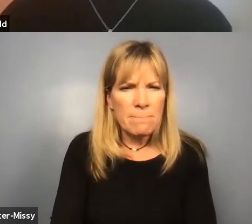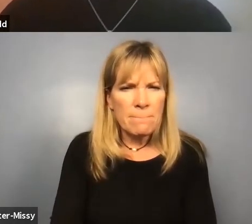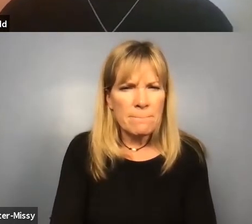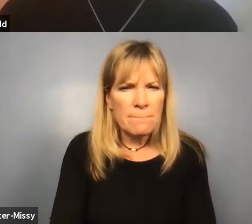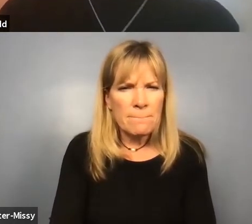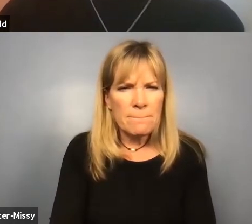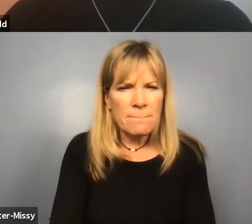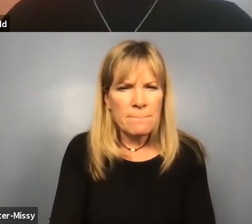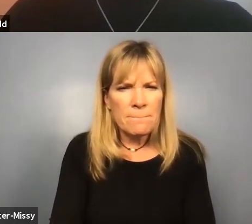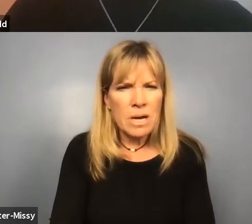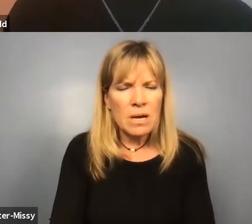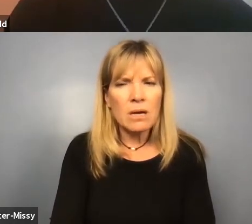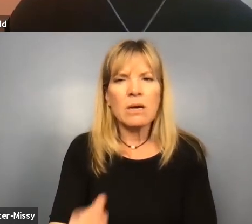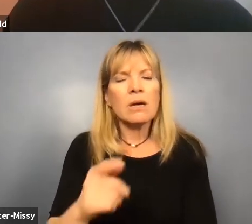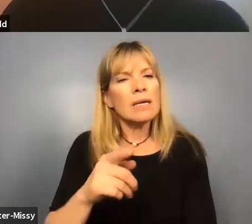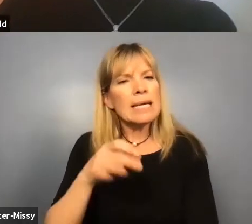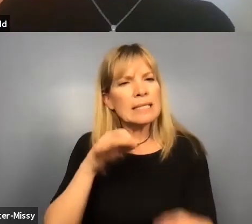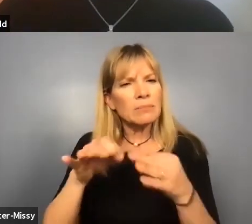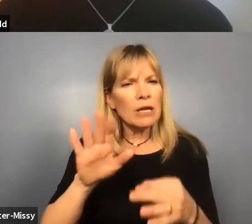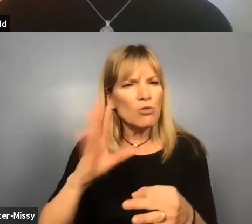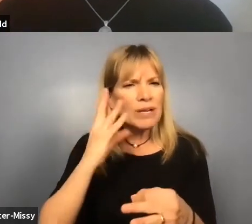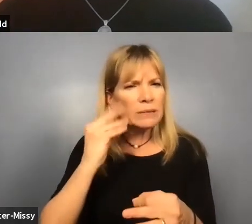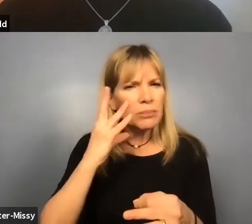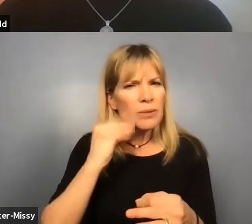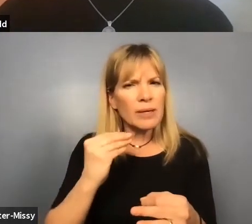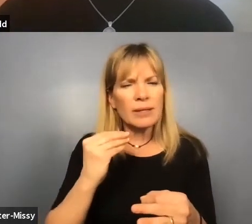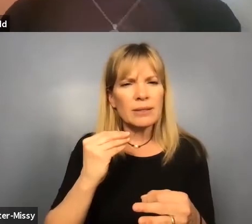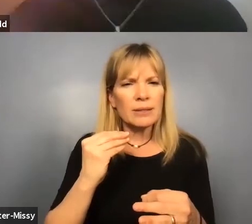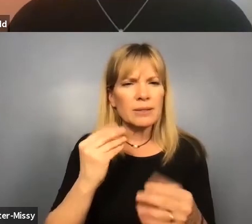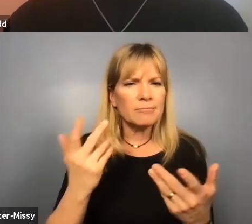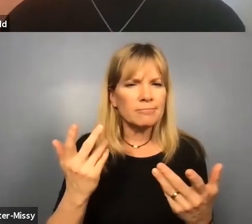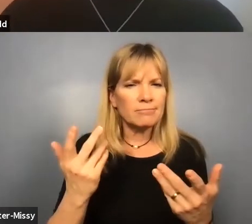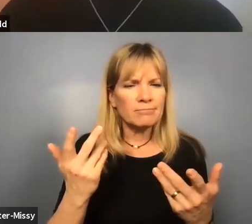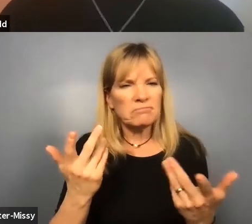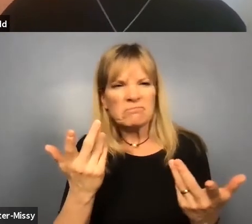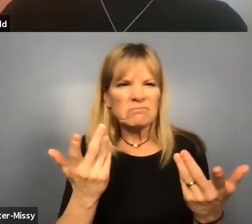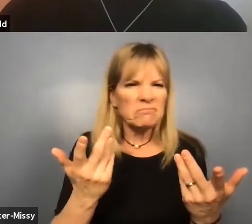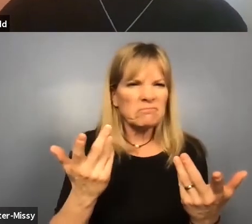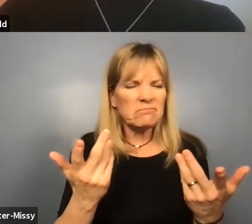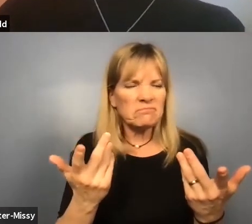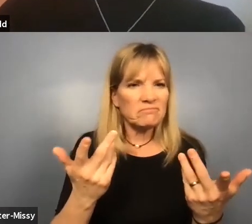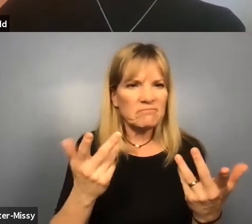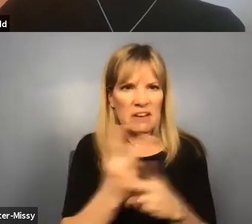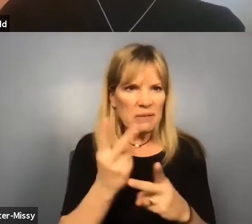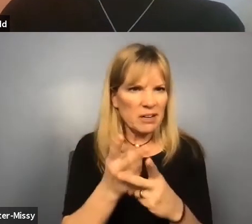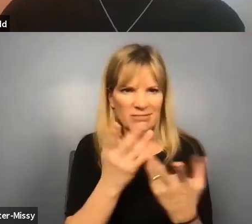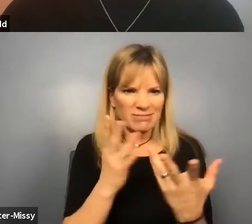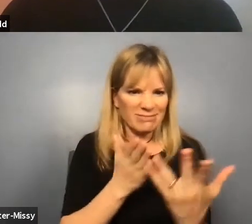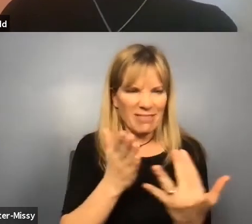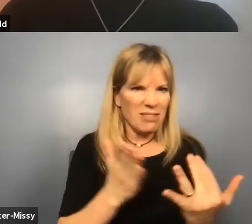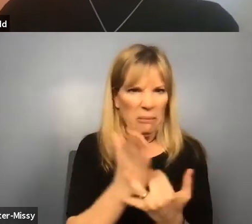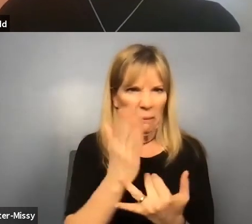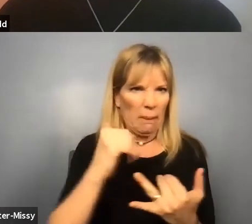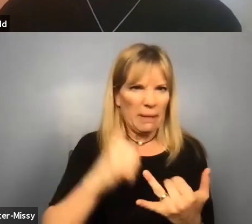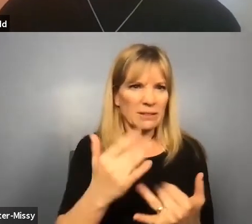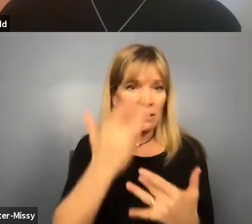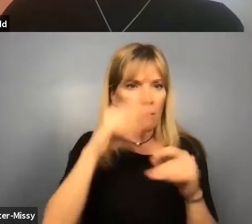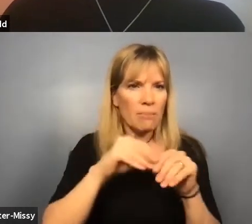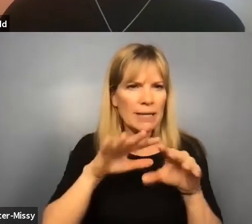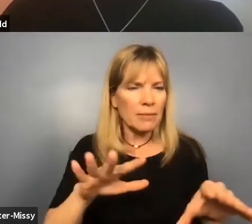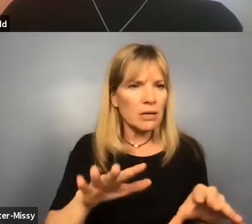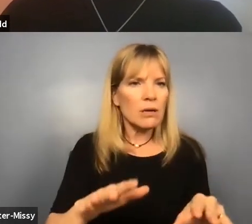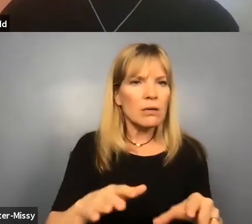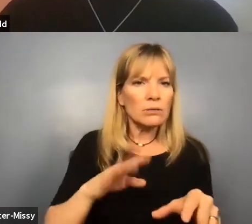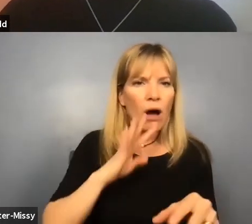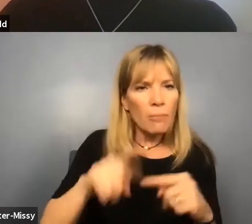Talk a little bit about your experience, um, you know, navigating through the pandemic and challenges.